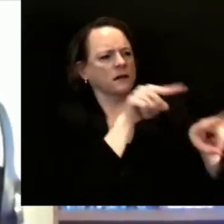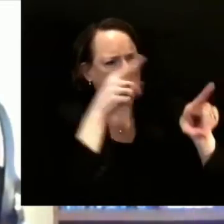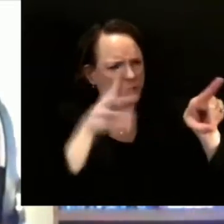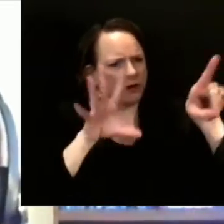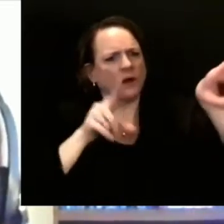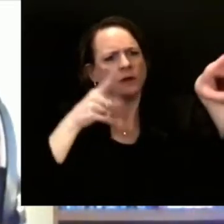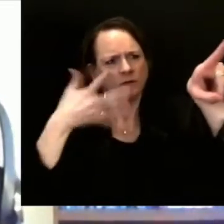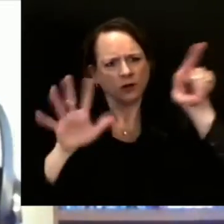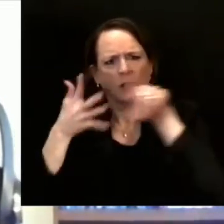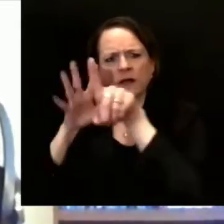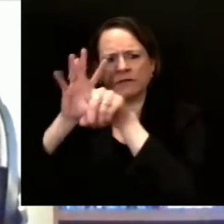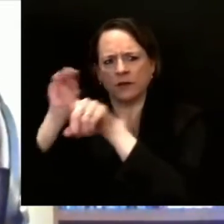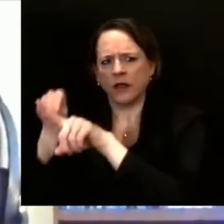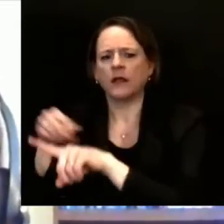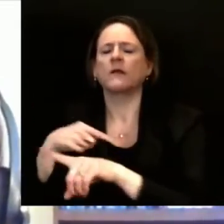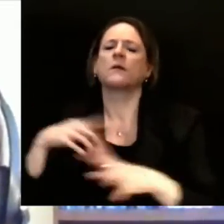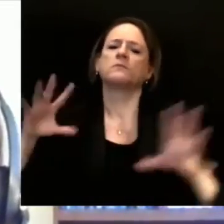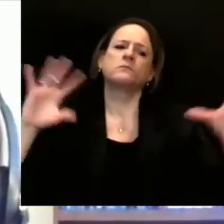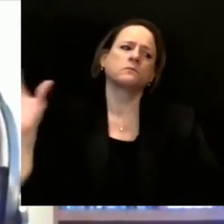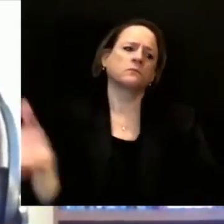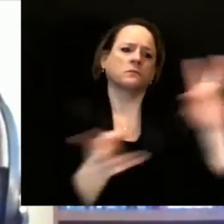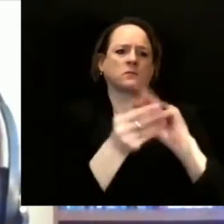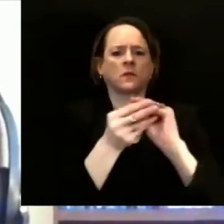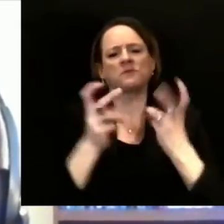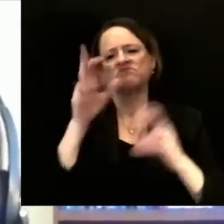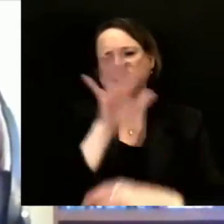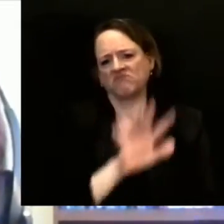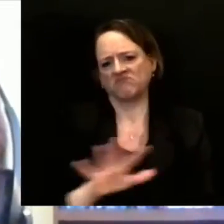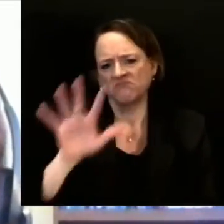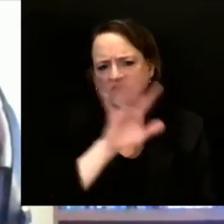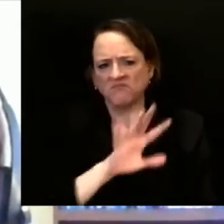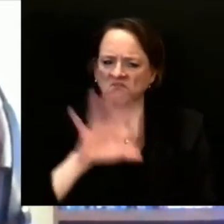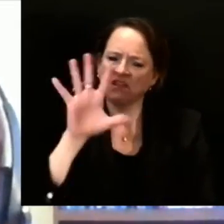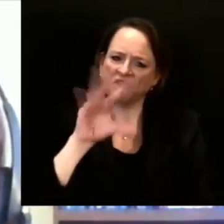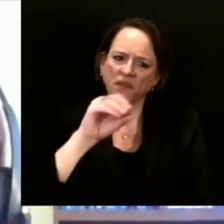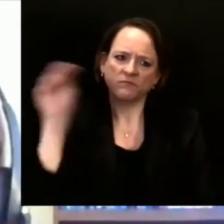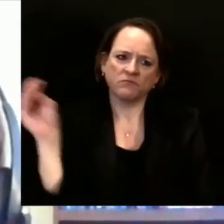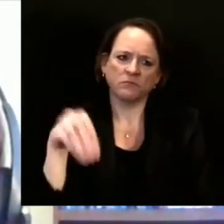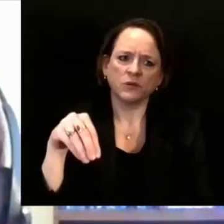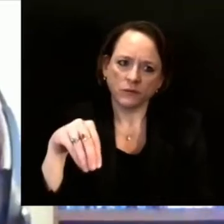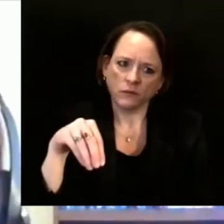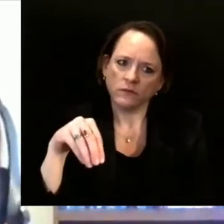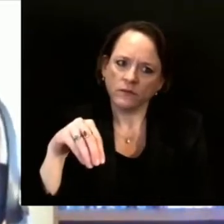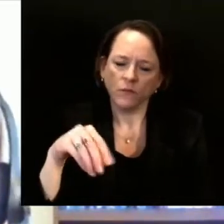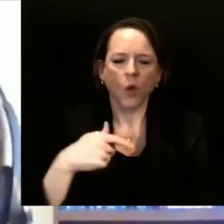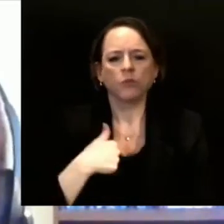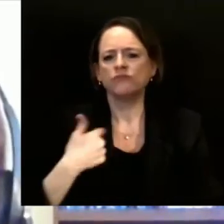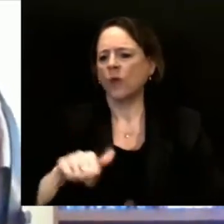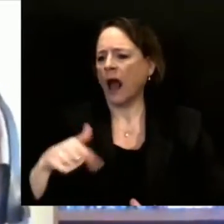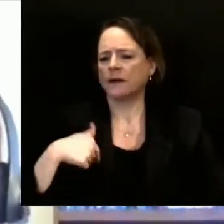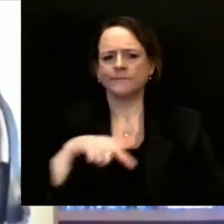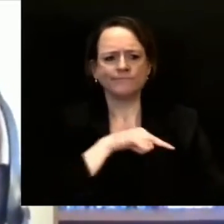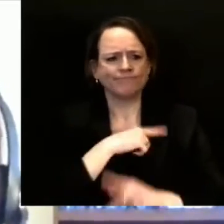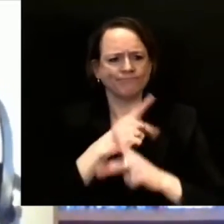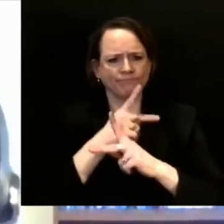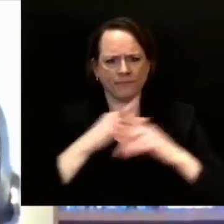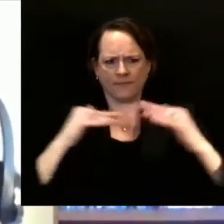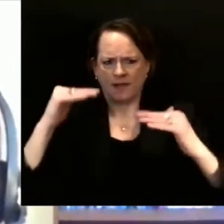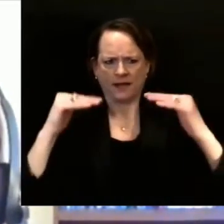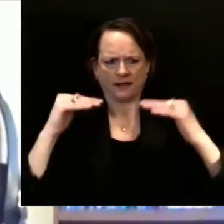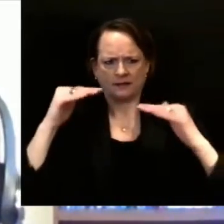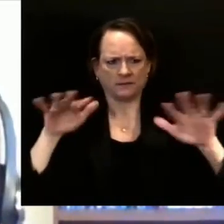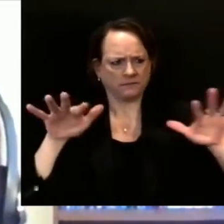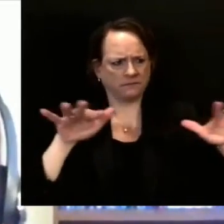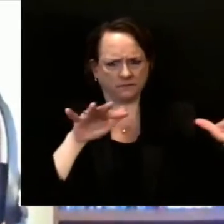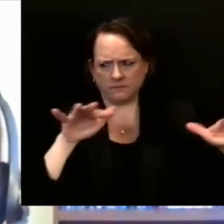for. So it's keeping this proper balance in place, not to overwhelm the vaccination system, but to keep enough people coming